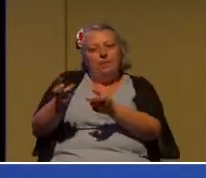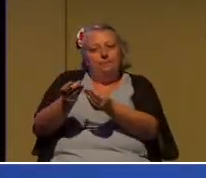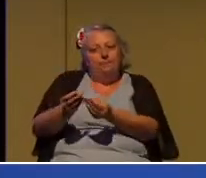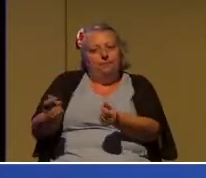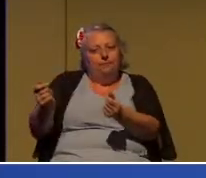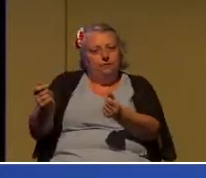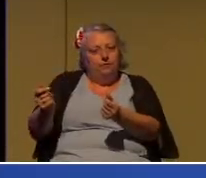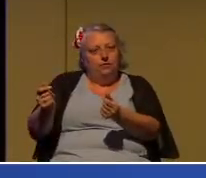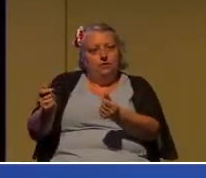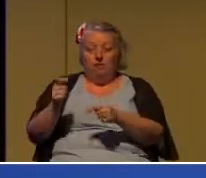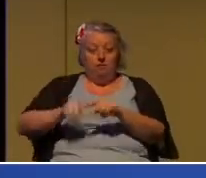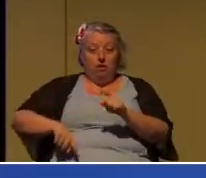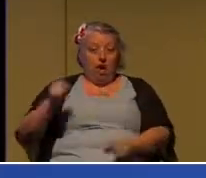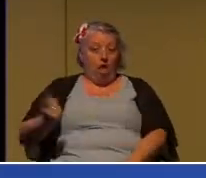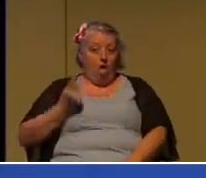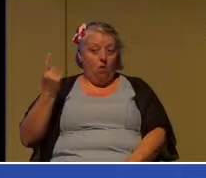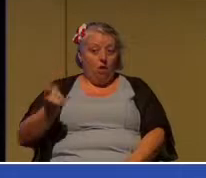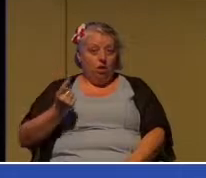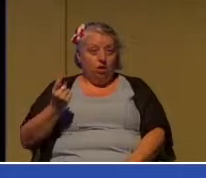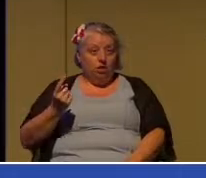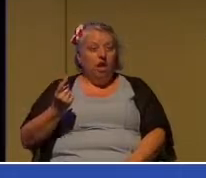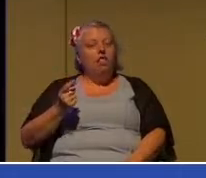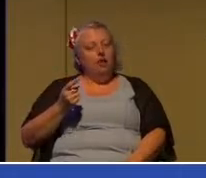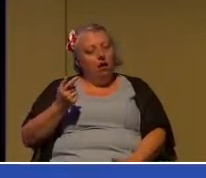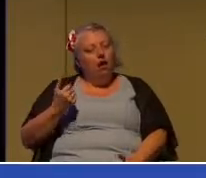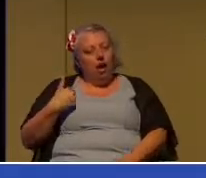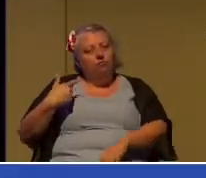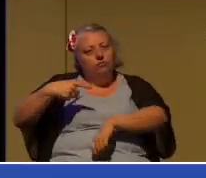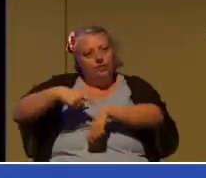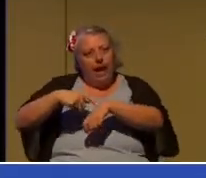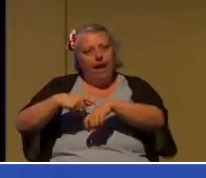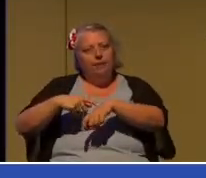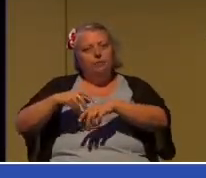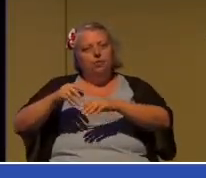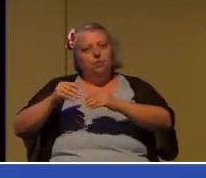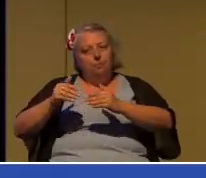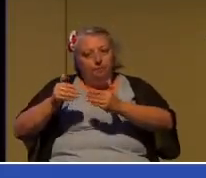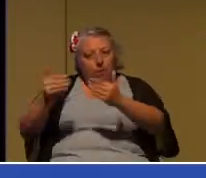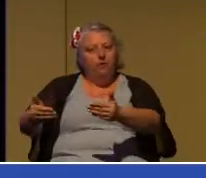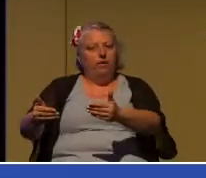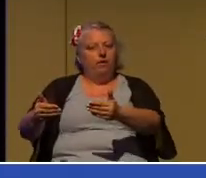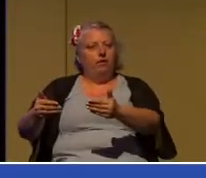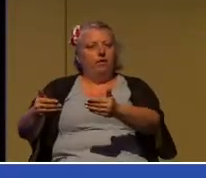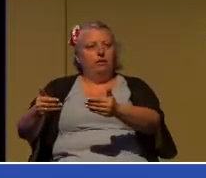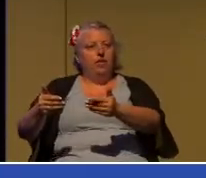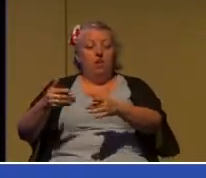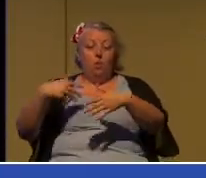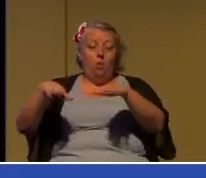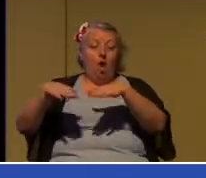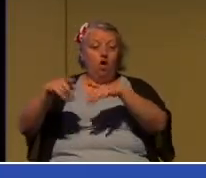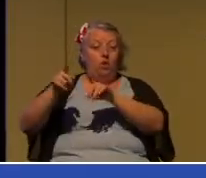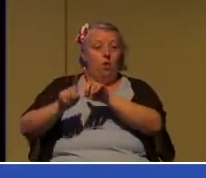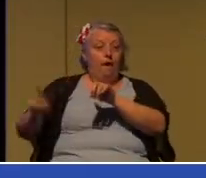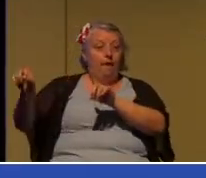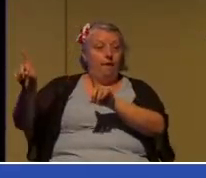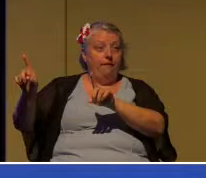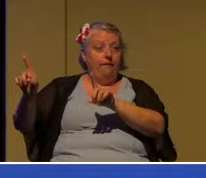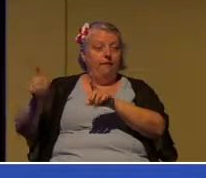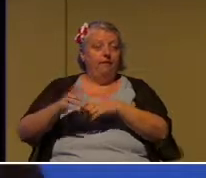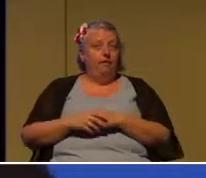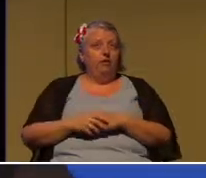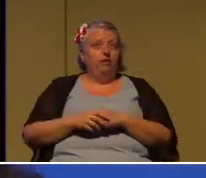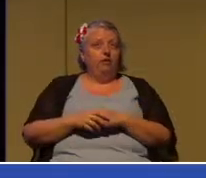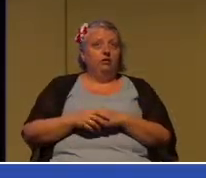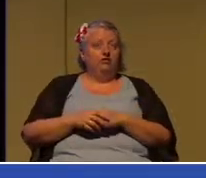redeemed. There are times to move on. There are times to walk away. Not every employee that worked for you yesterday